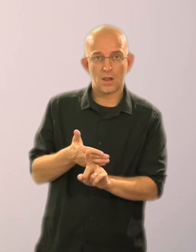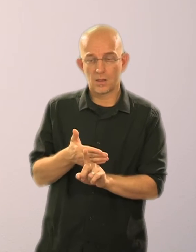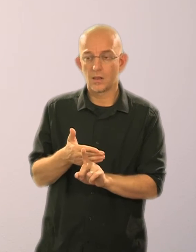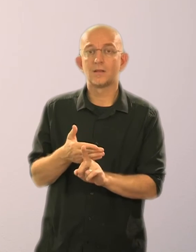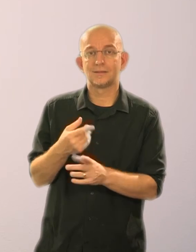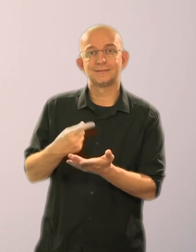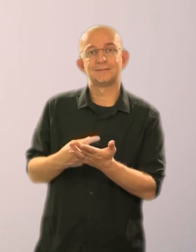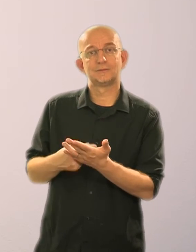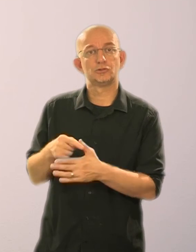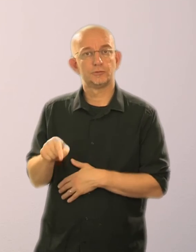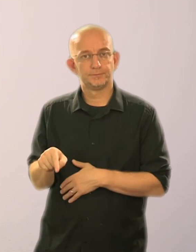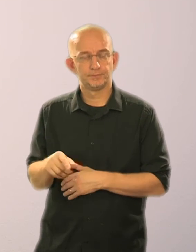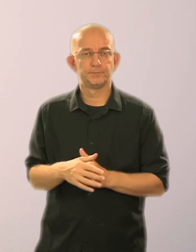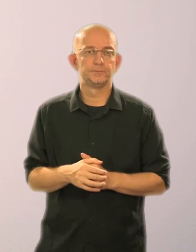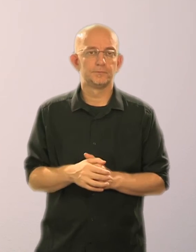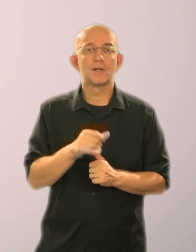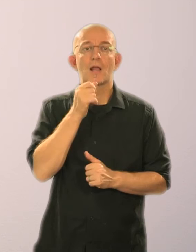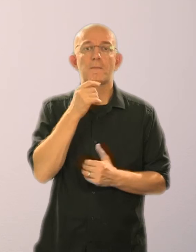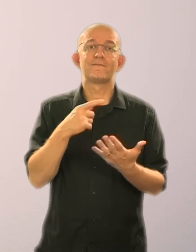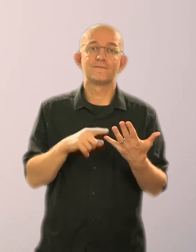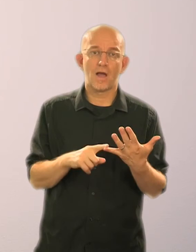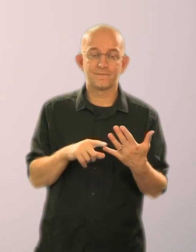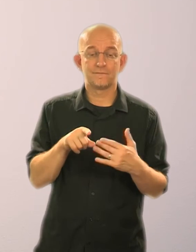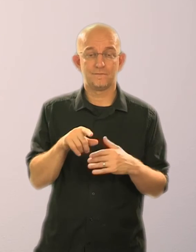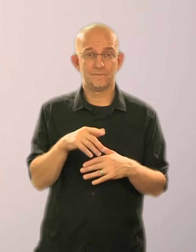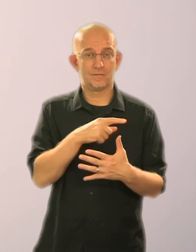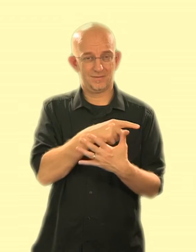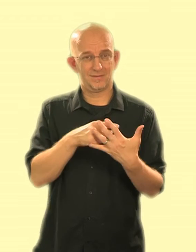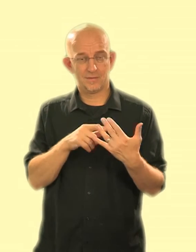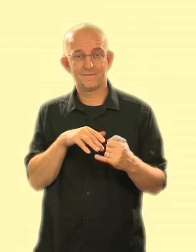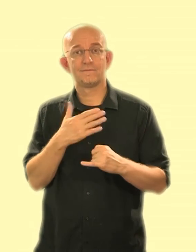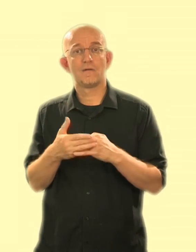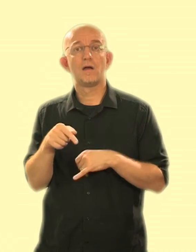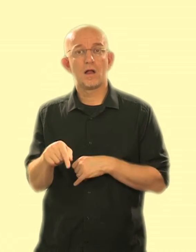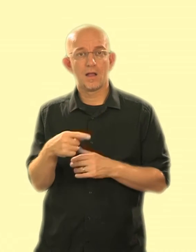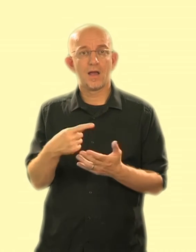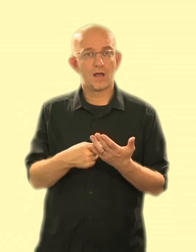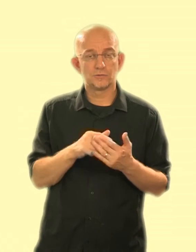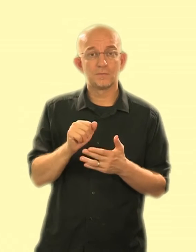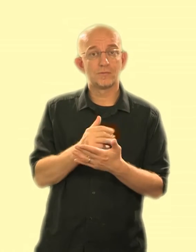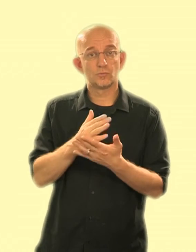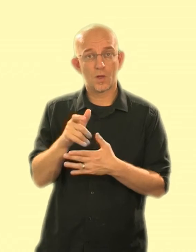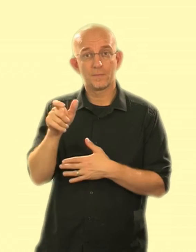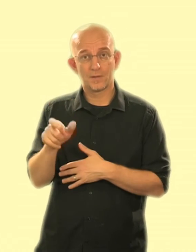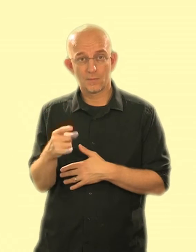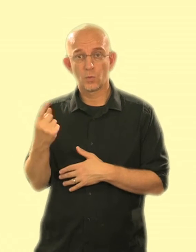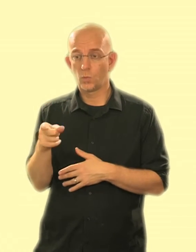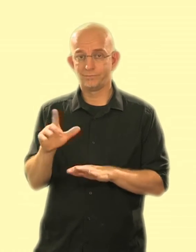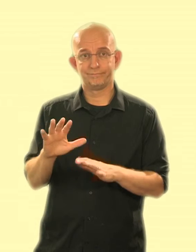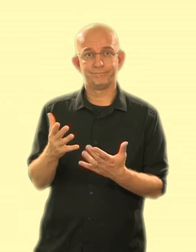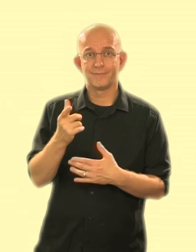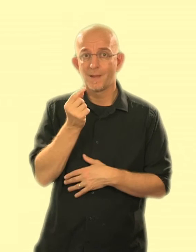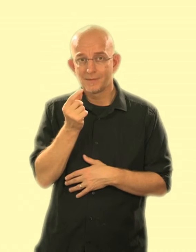5. The final principle of the Act is to make sure that people who lack capacity